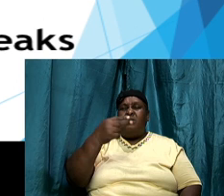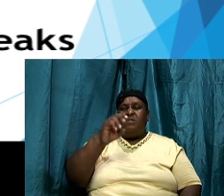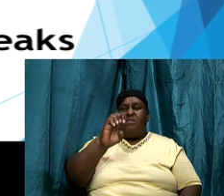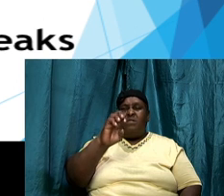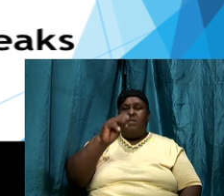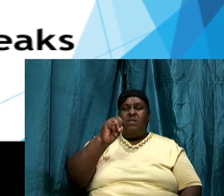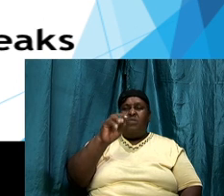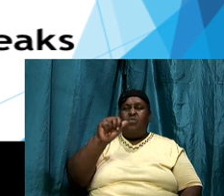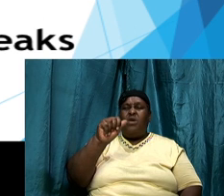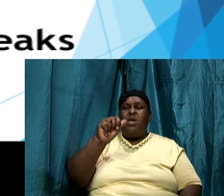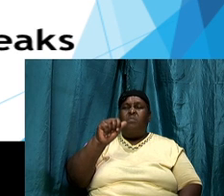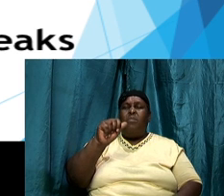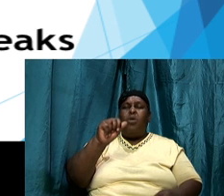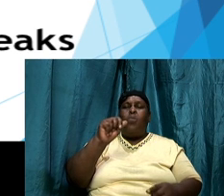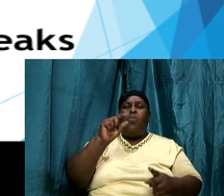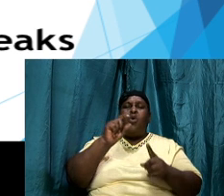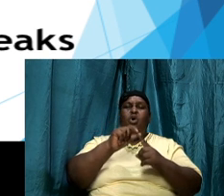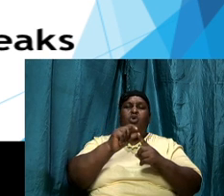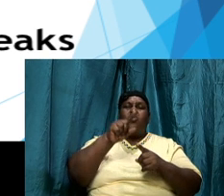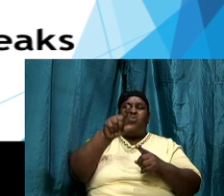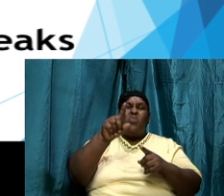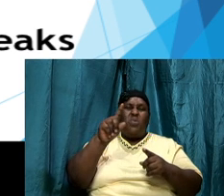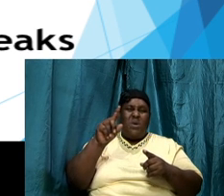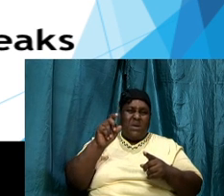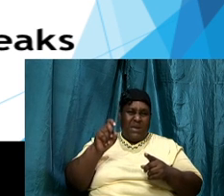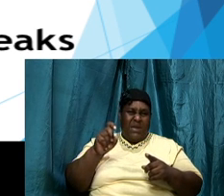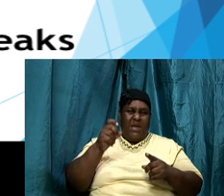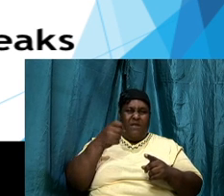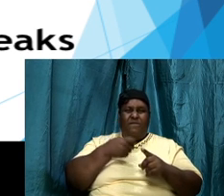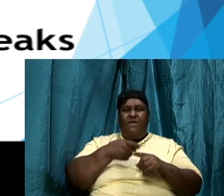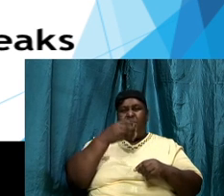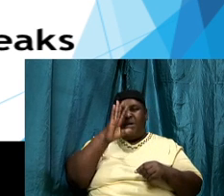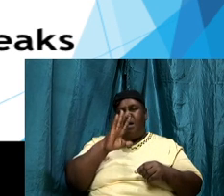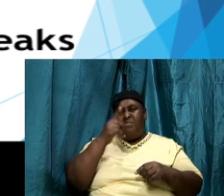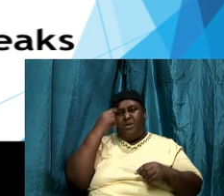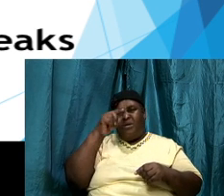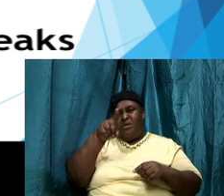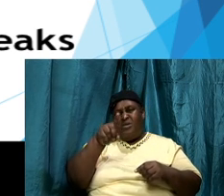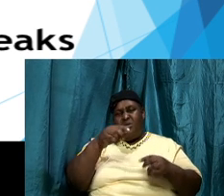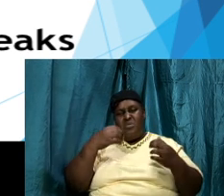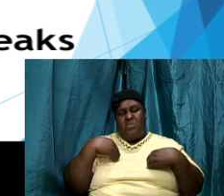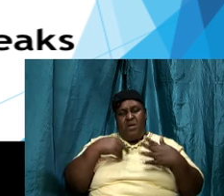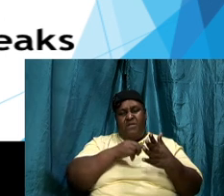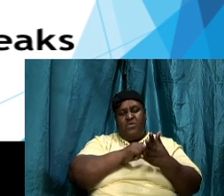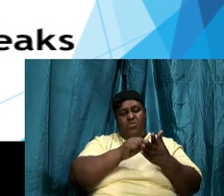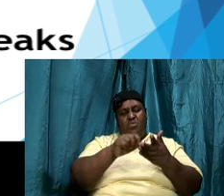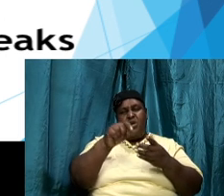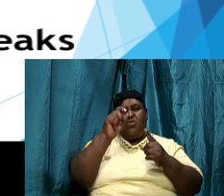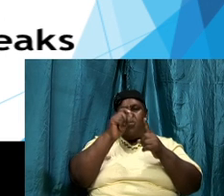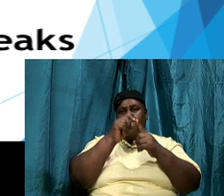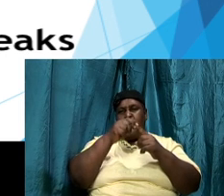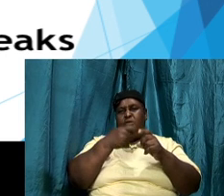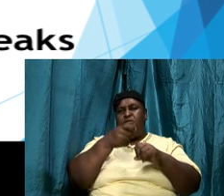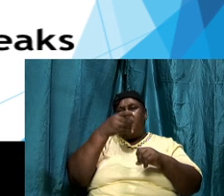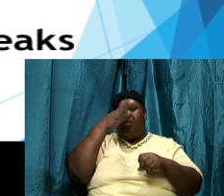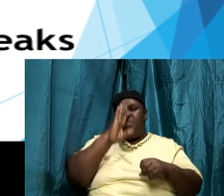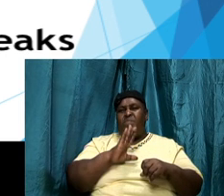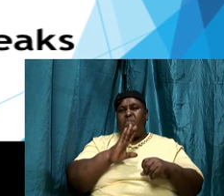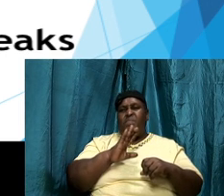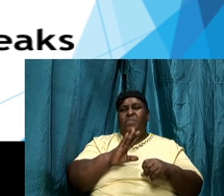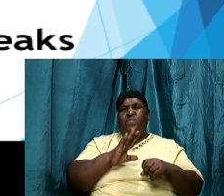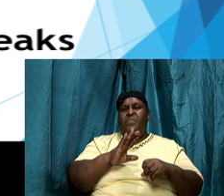because you have the written word of God at your